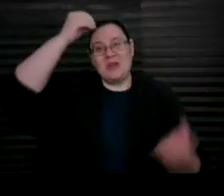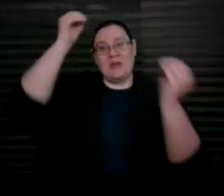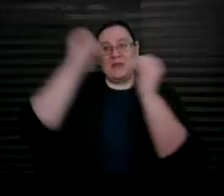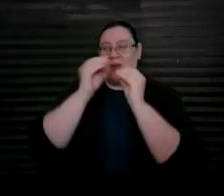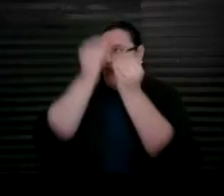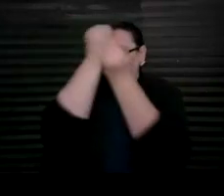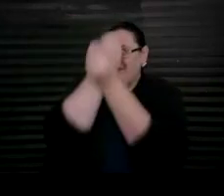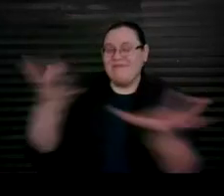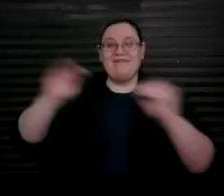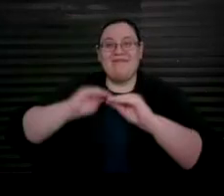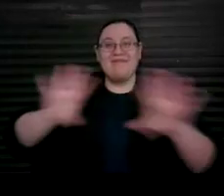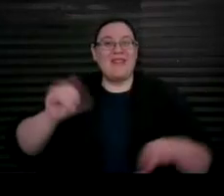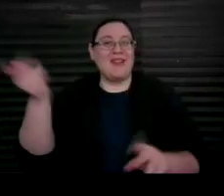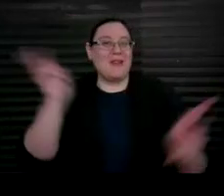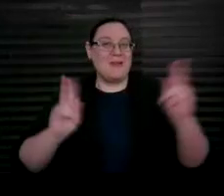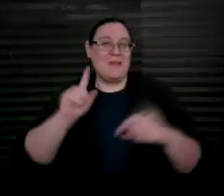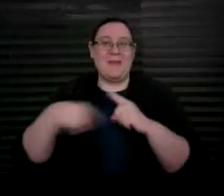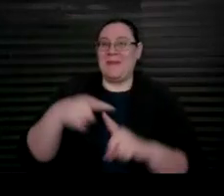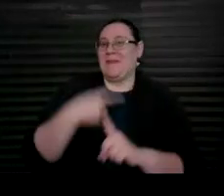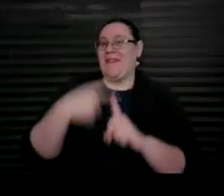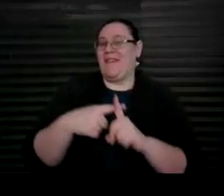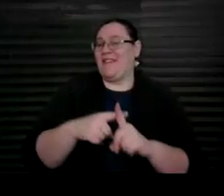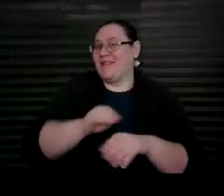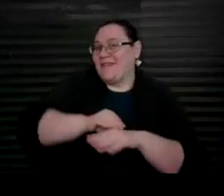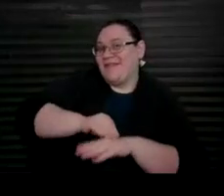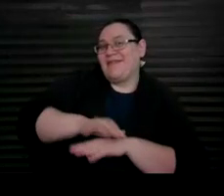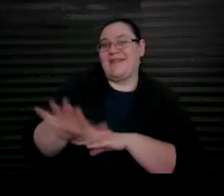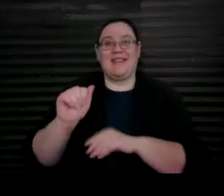the positive impact ABLE accounts can make.